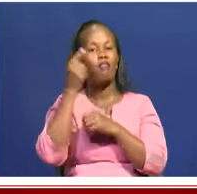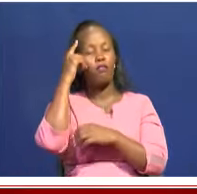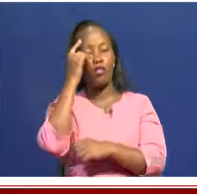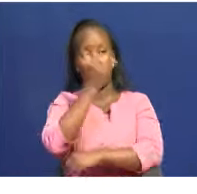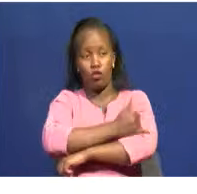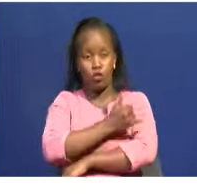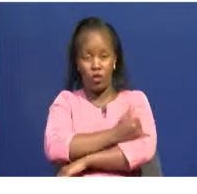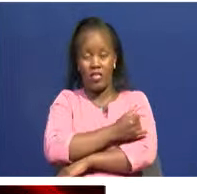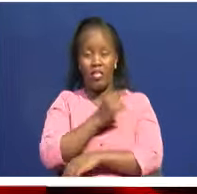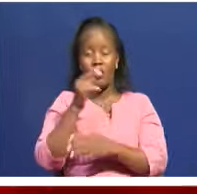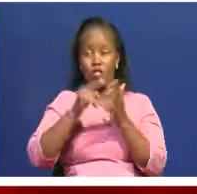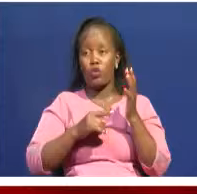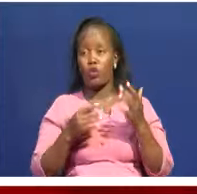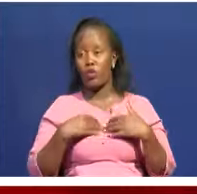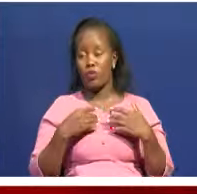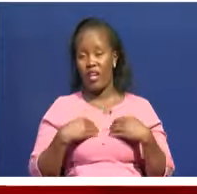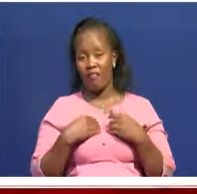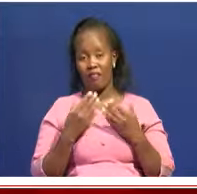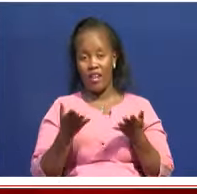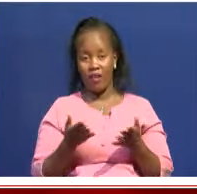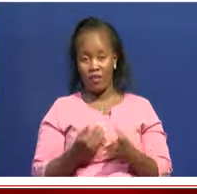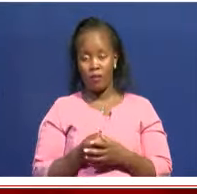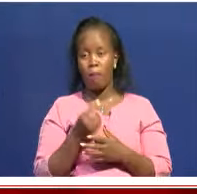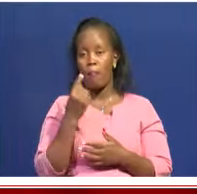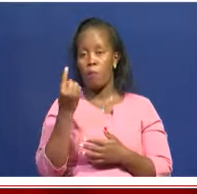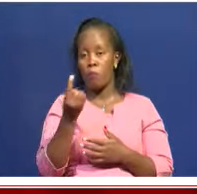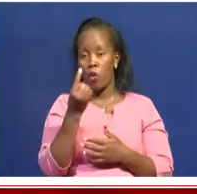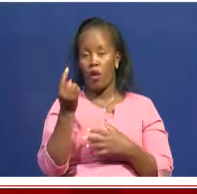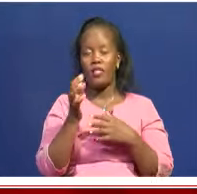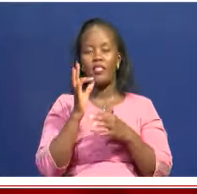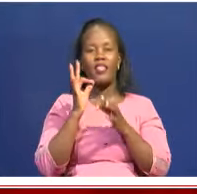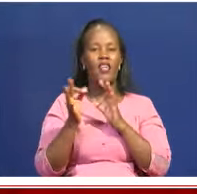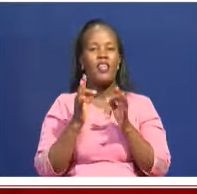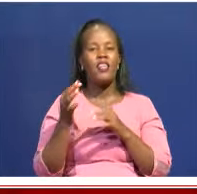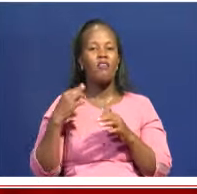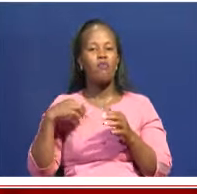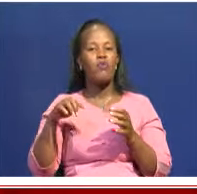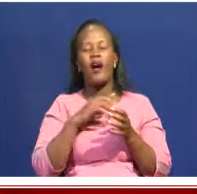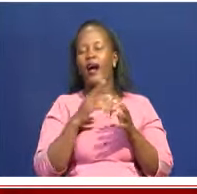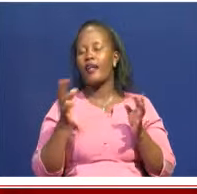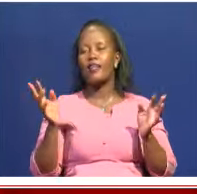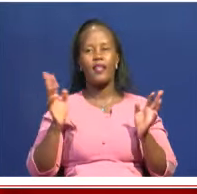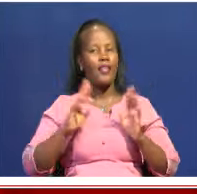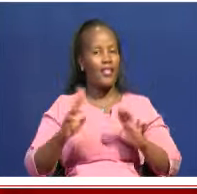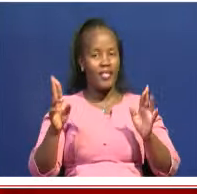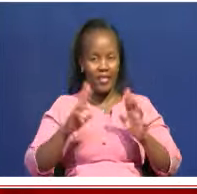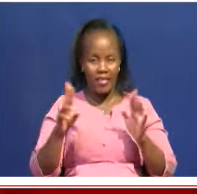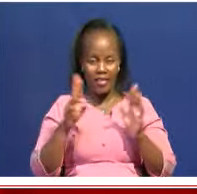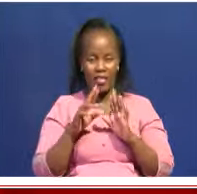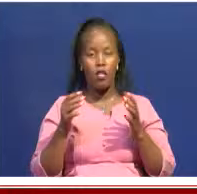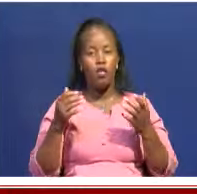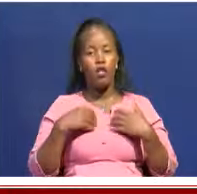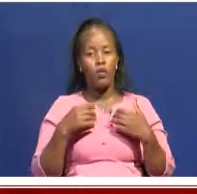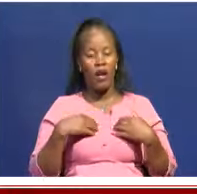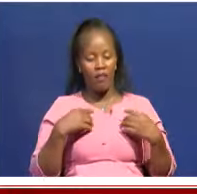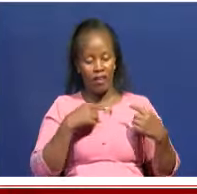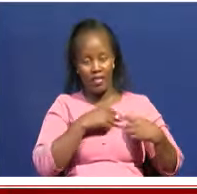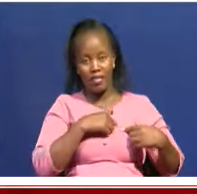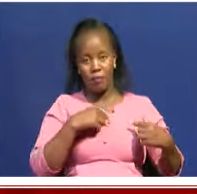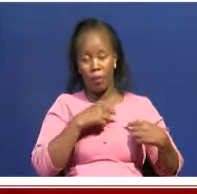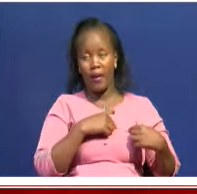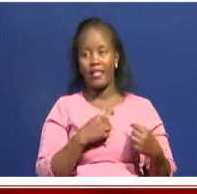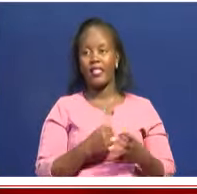is what we're working on currently. And once we have that in place, we're more than ready to move and have a diplomatic conversation. Of course, it's a multifaceted